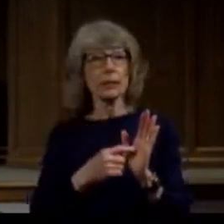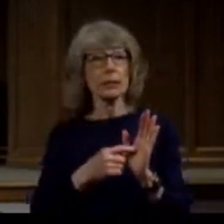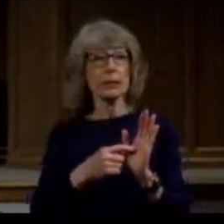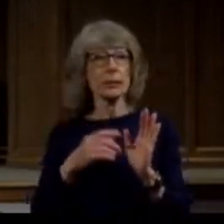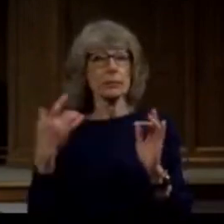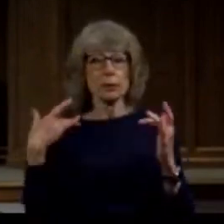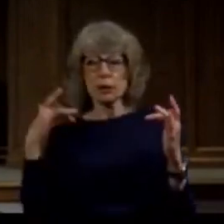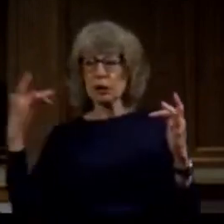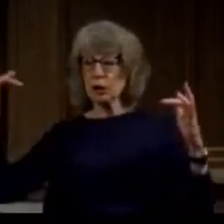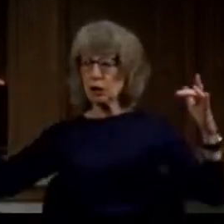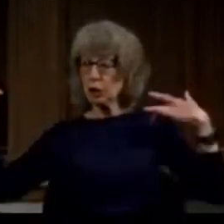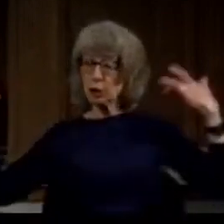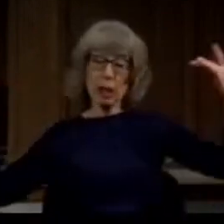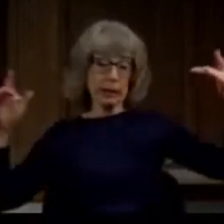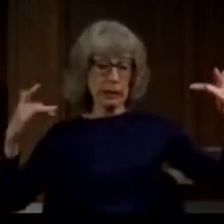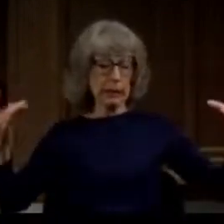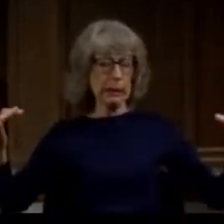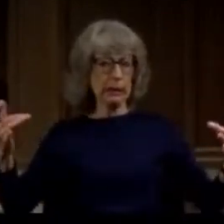than other people's jackets